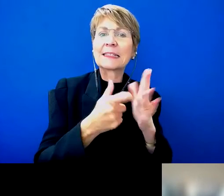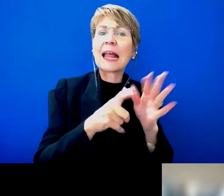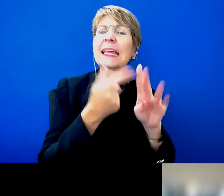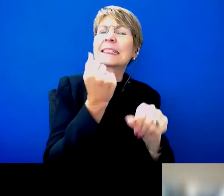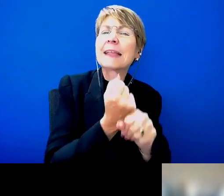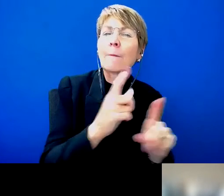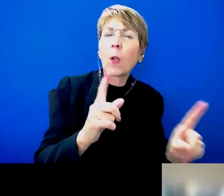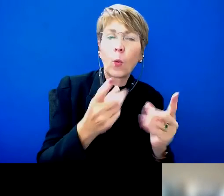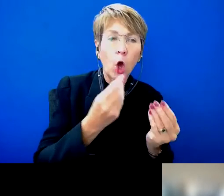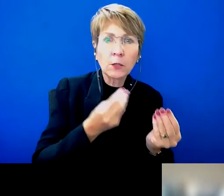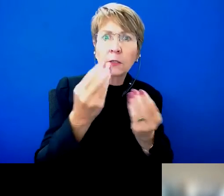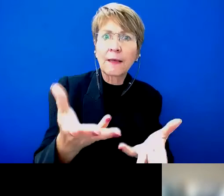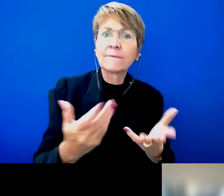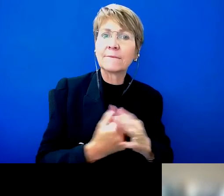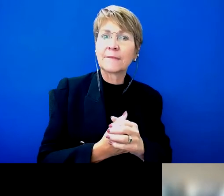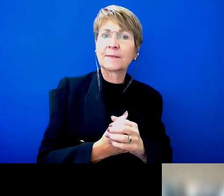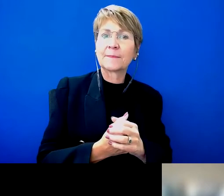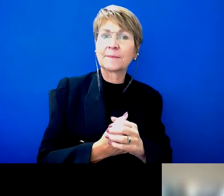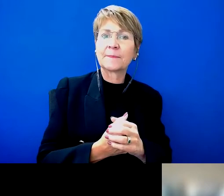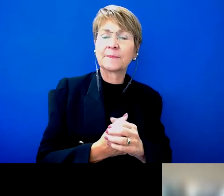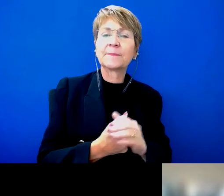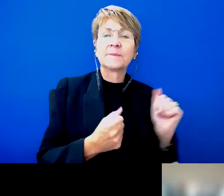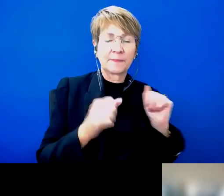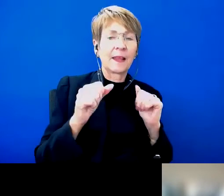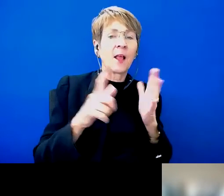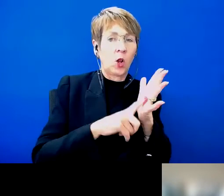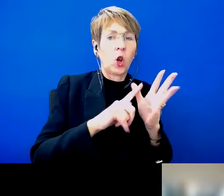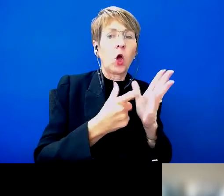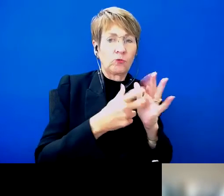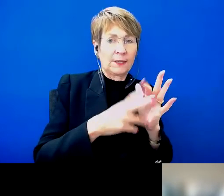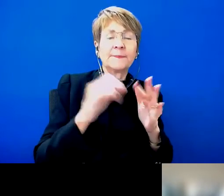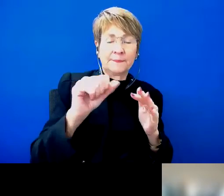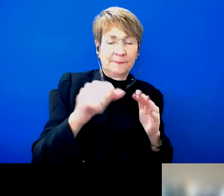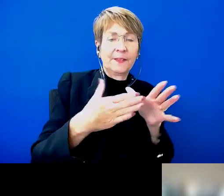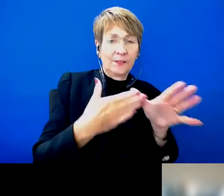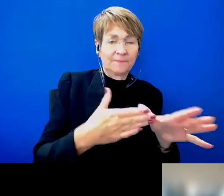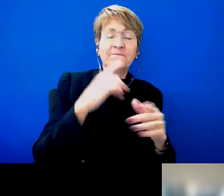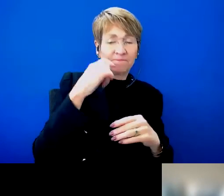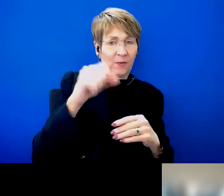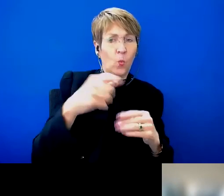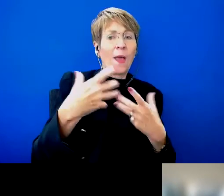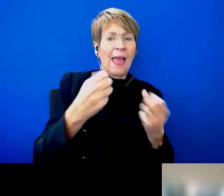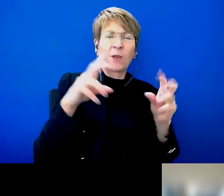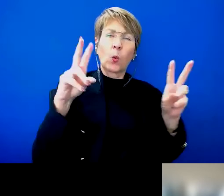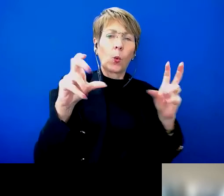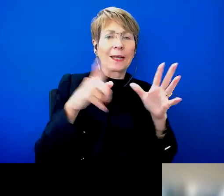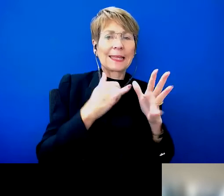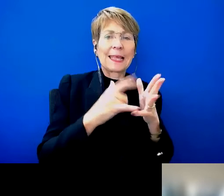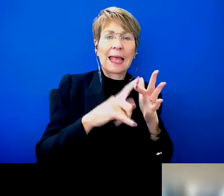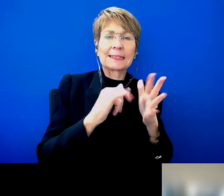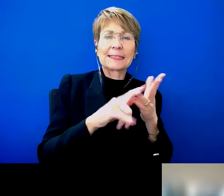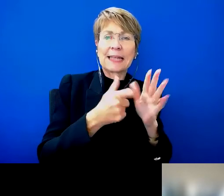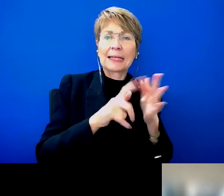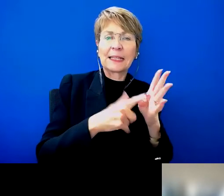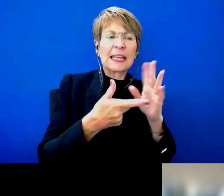Yeah, we certainly do have case studies that we use at a more systemic level. I guess when it comes to candidates standing for election,